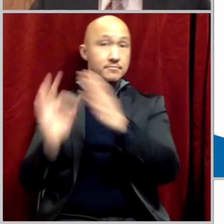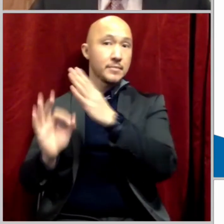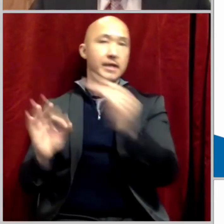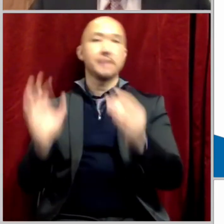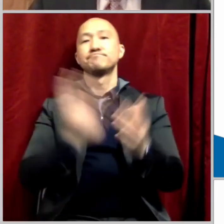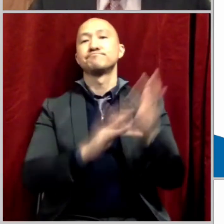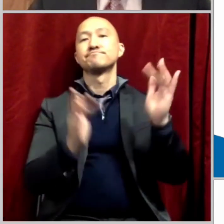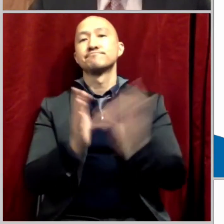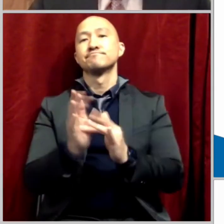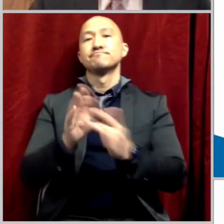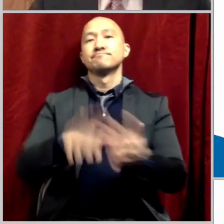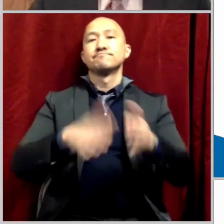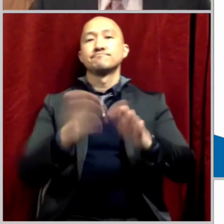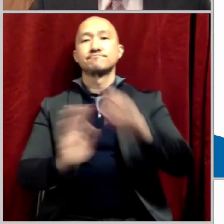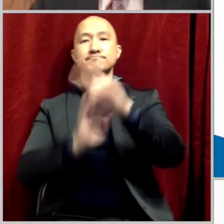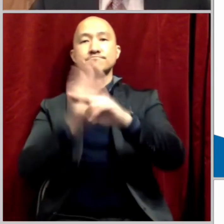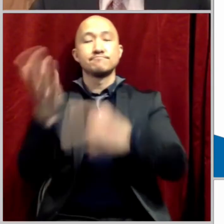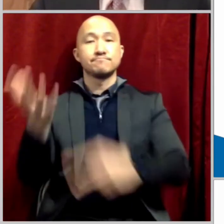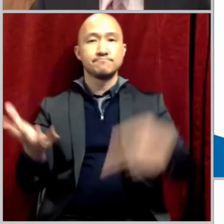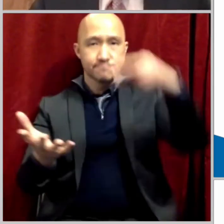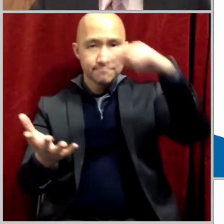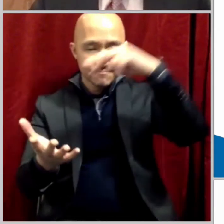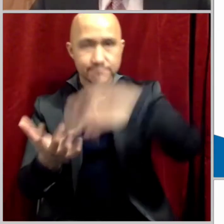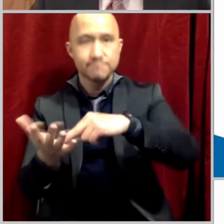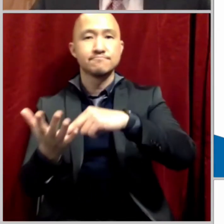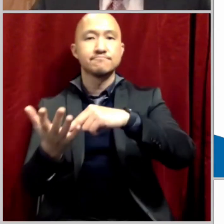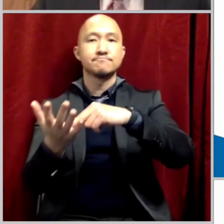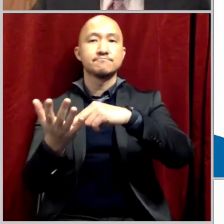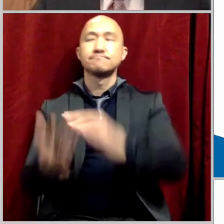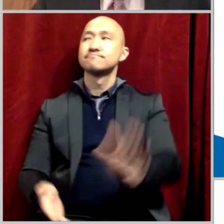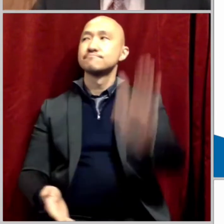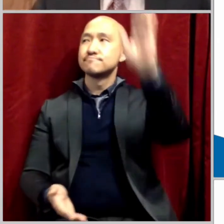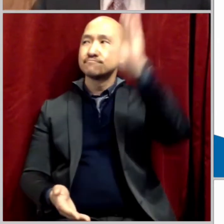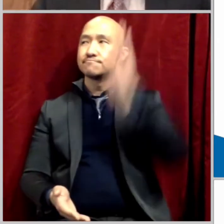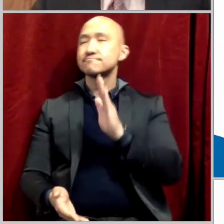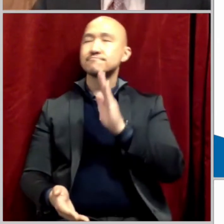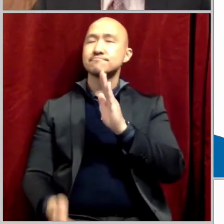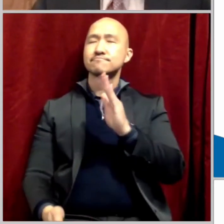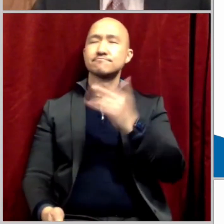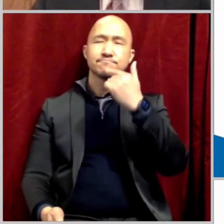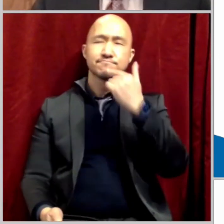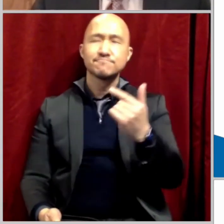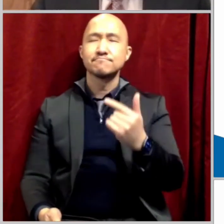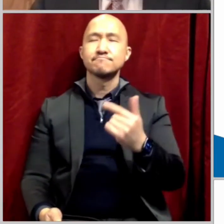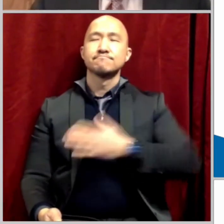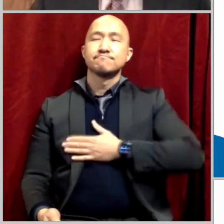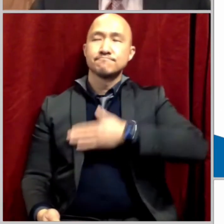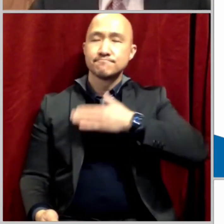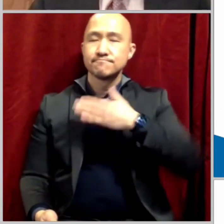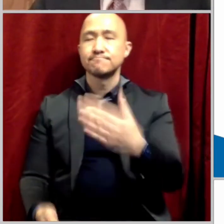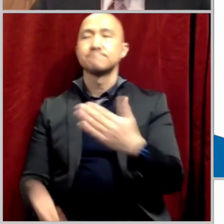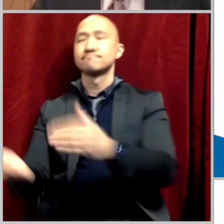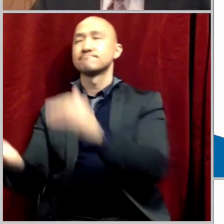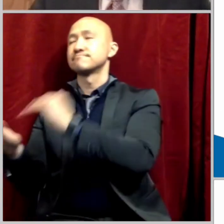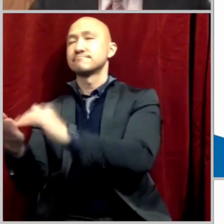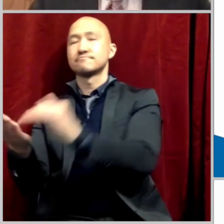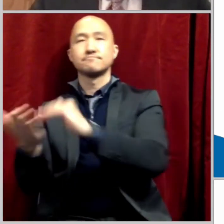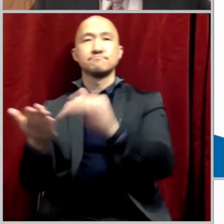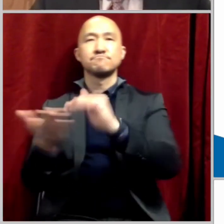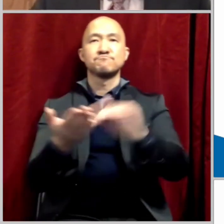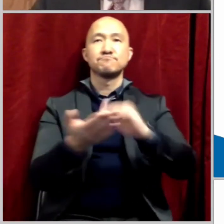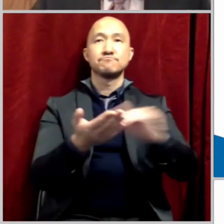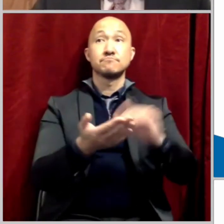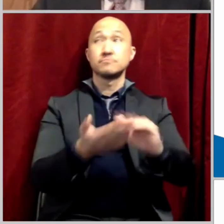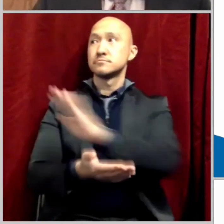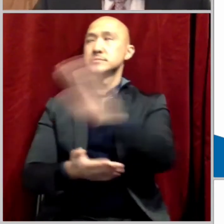the cross, and because of his resurrection. And God is able to say, will forgive their iniquity. I will remember their